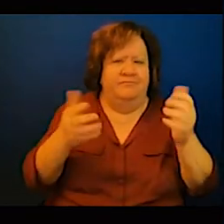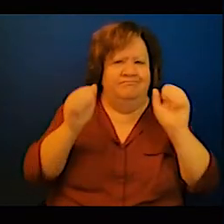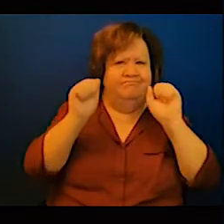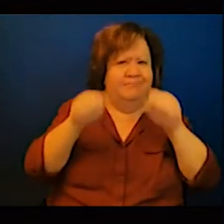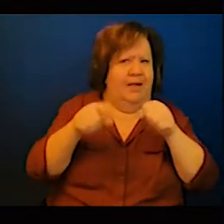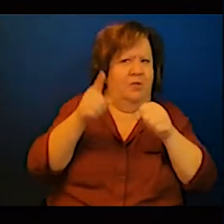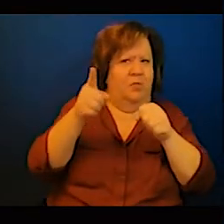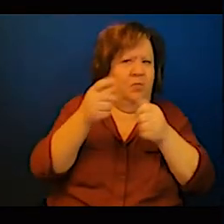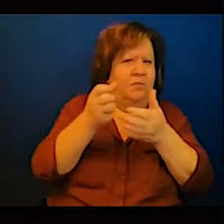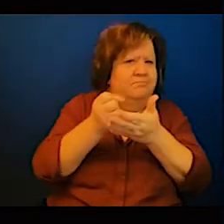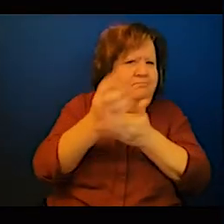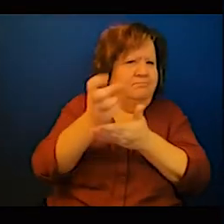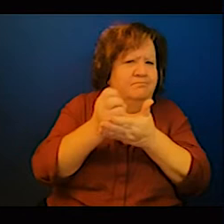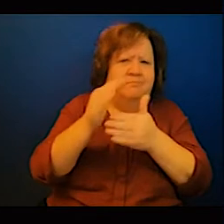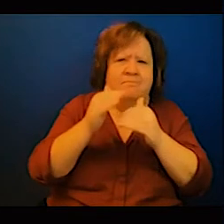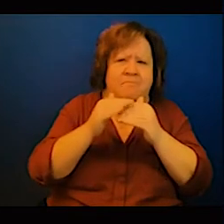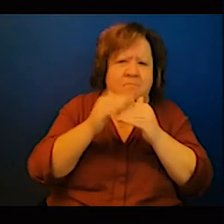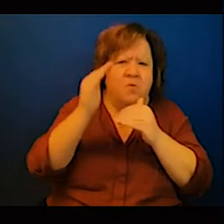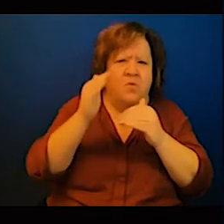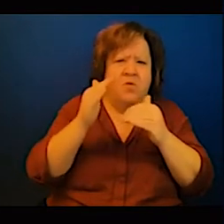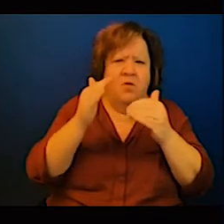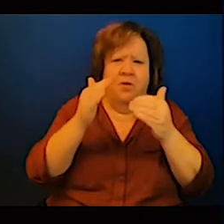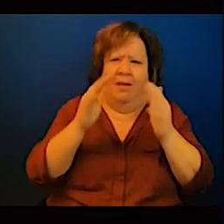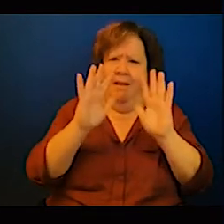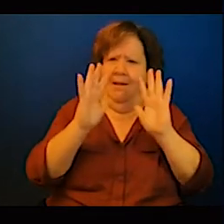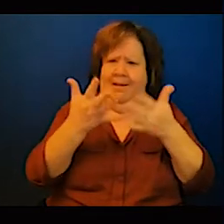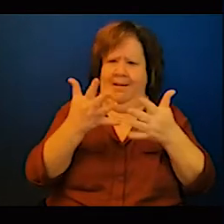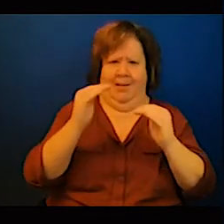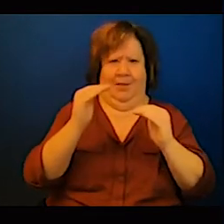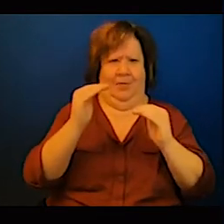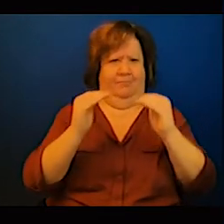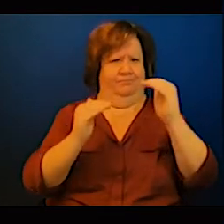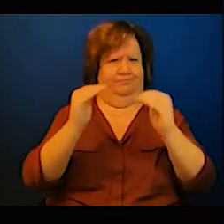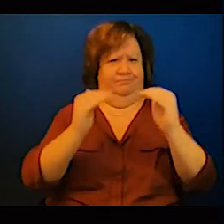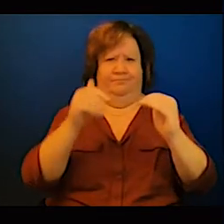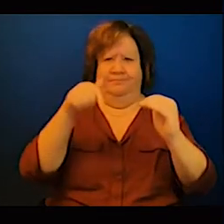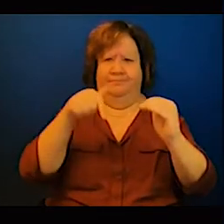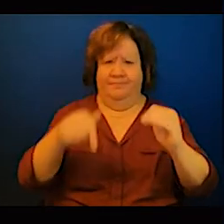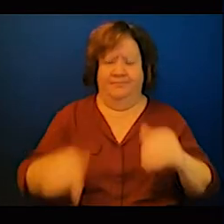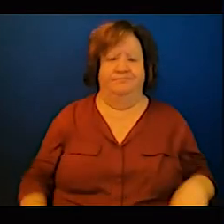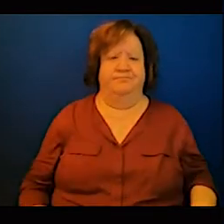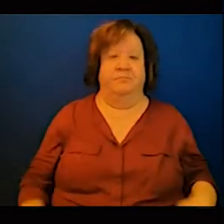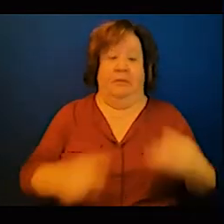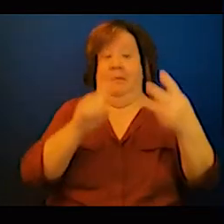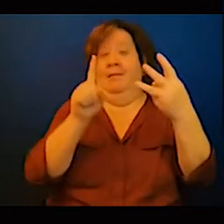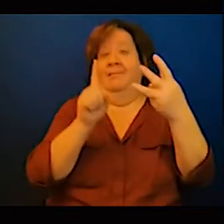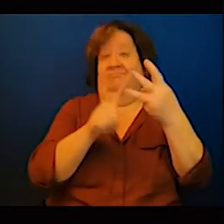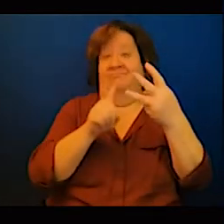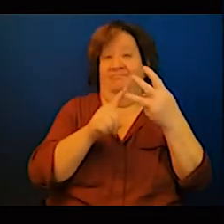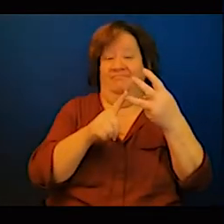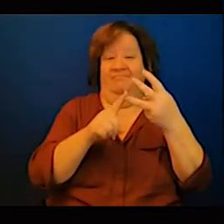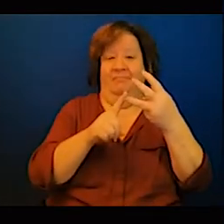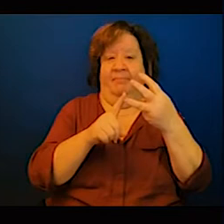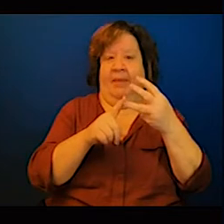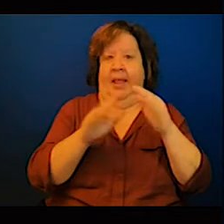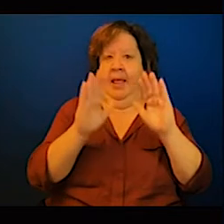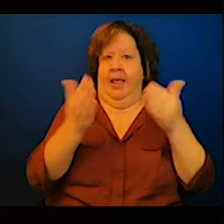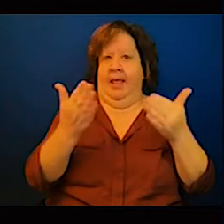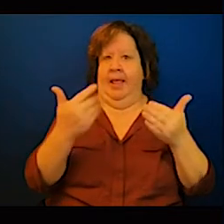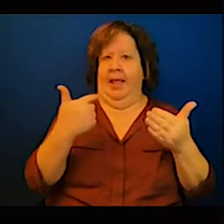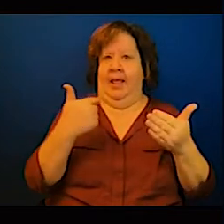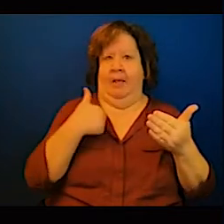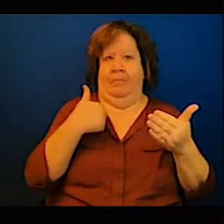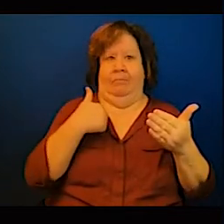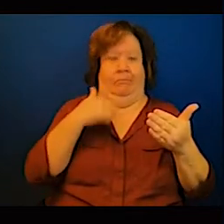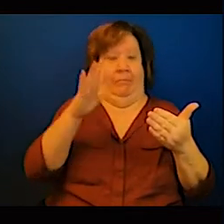I've done quite a bit in the power sector in various different countries on the continent. I don't have the awareness. I don't see.